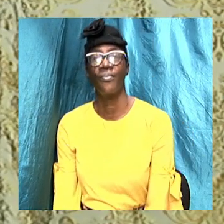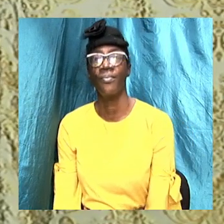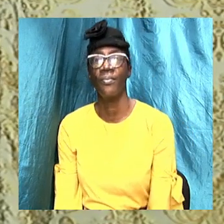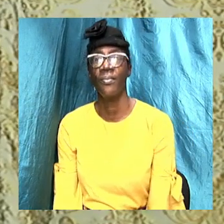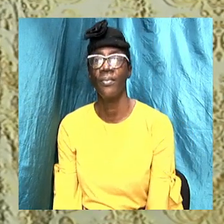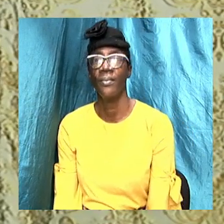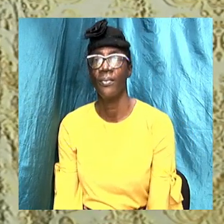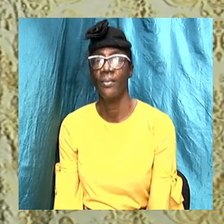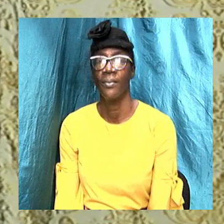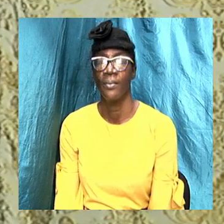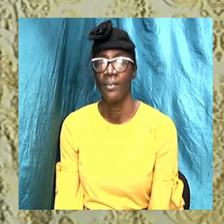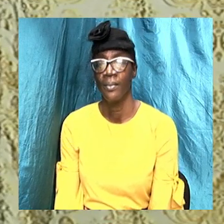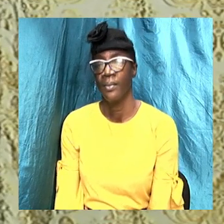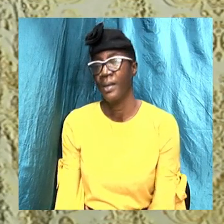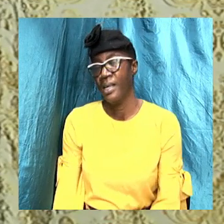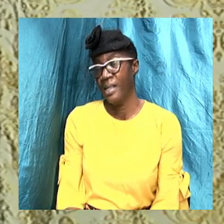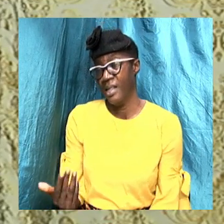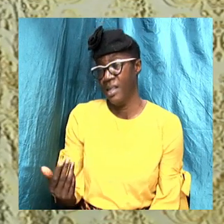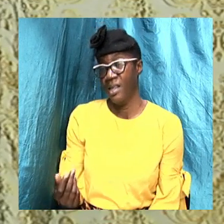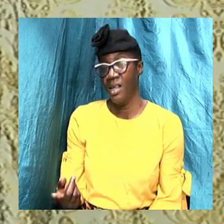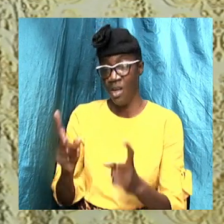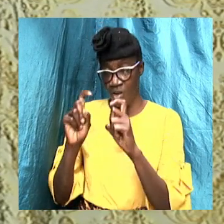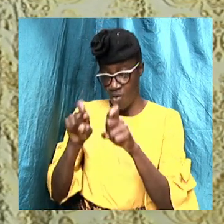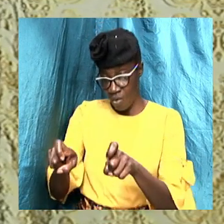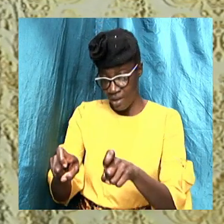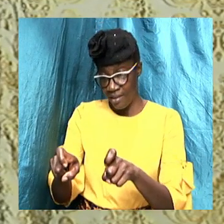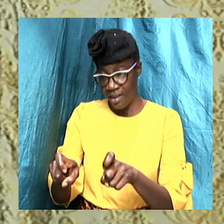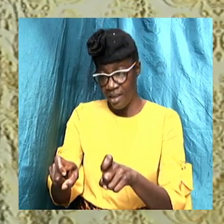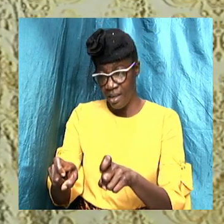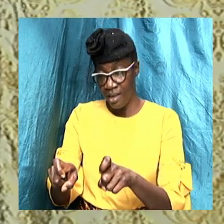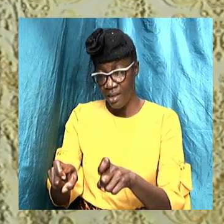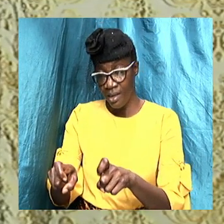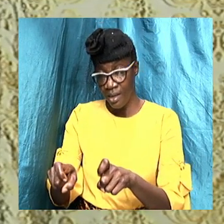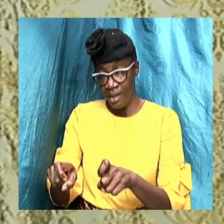The simplest answer to the question is found in the meaning